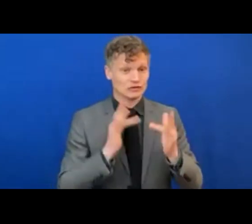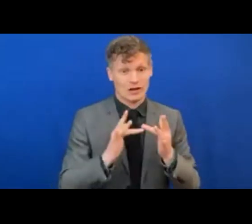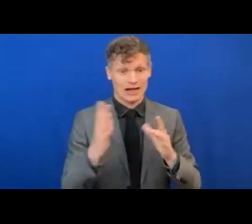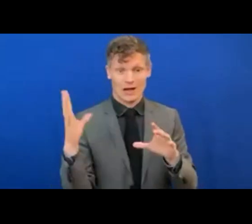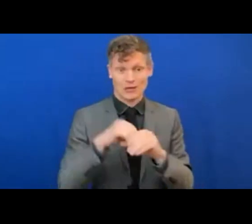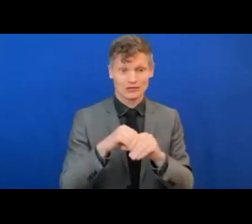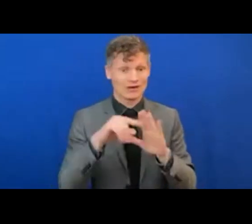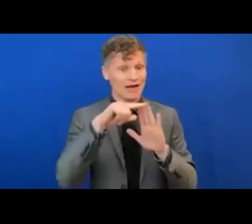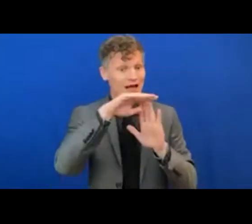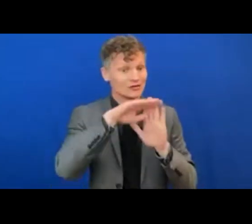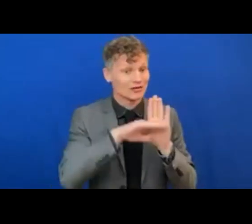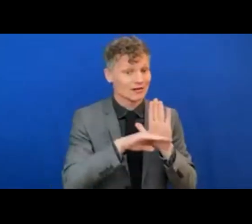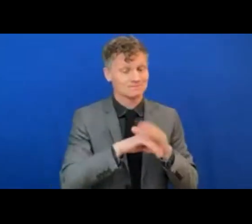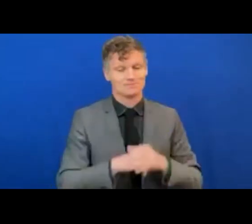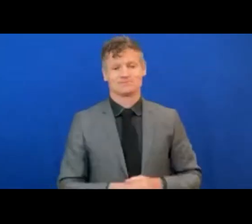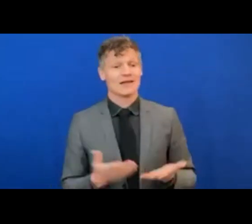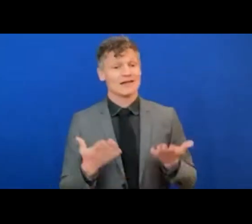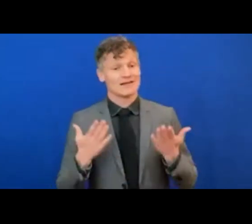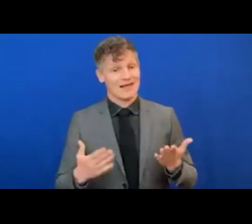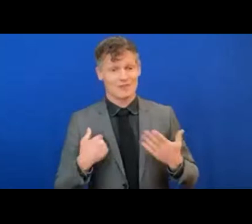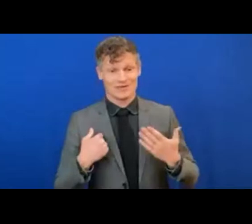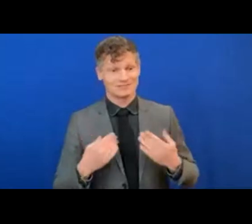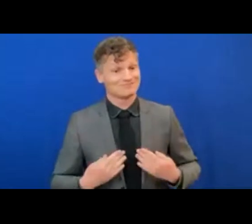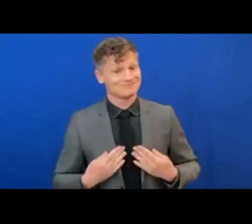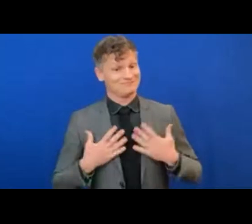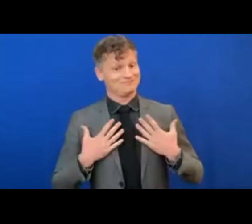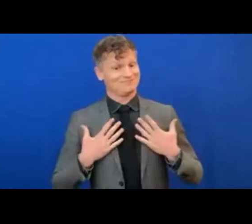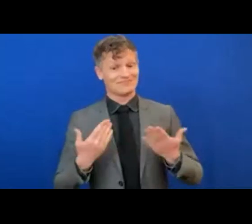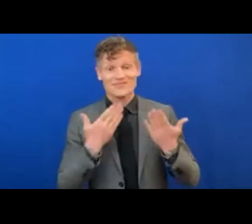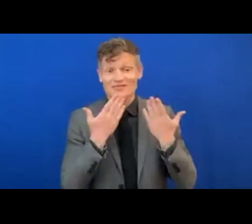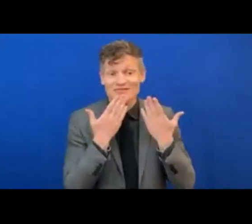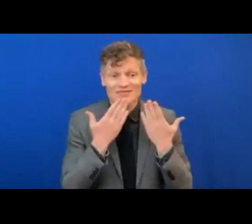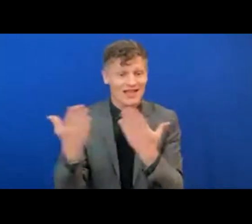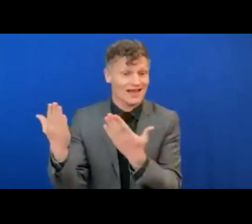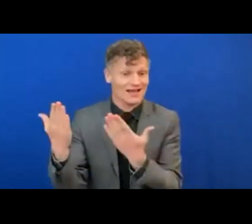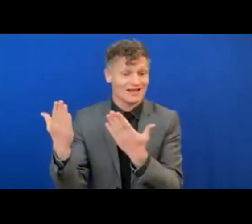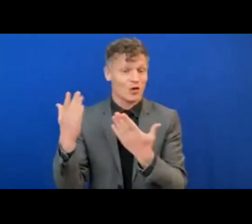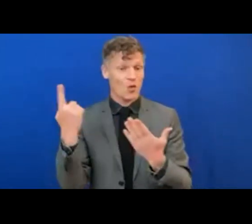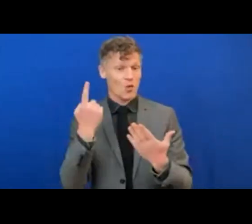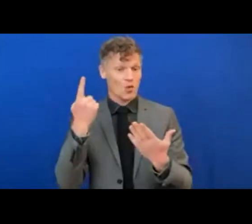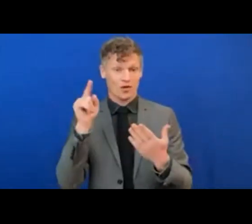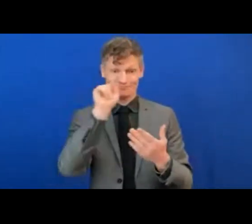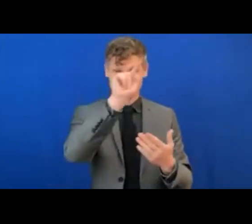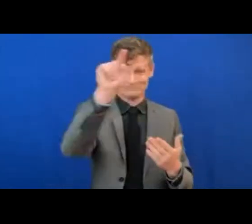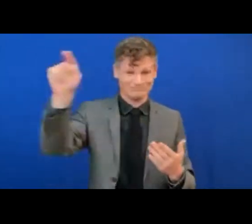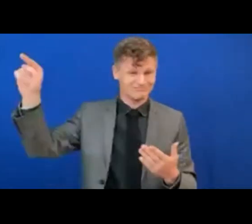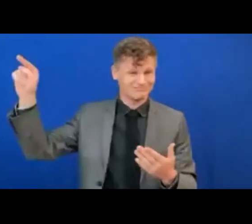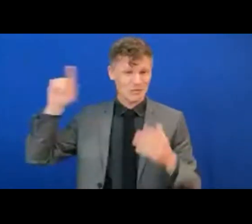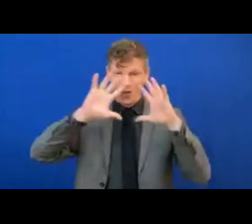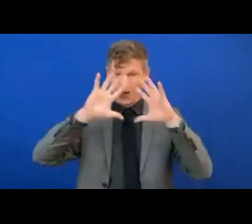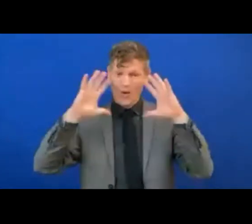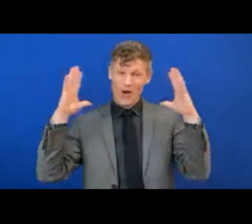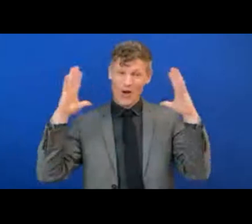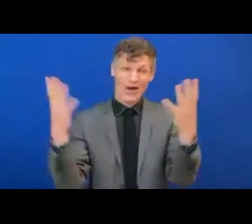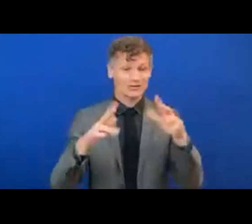like to take this opportunity to thank the organizers from all corners of the globe and look